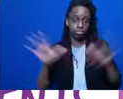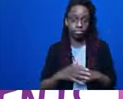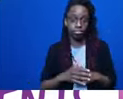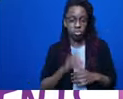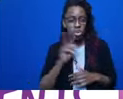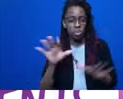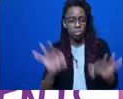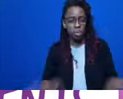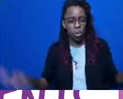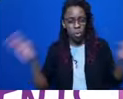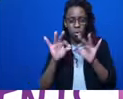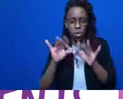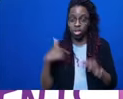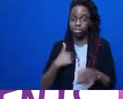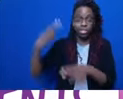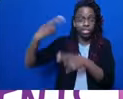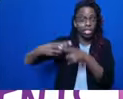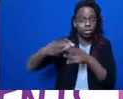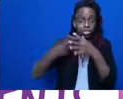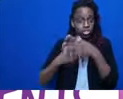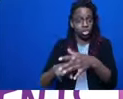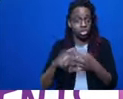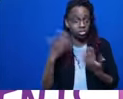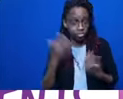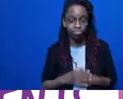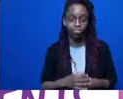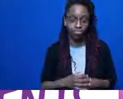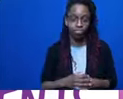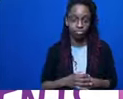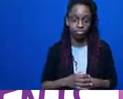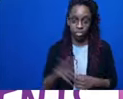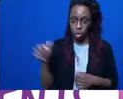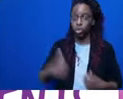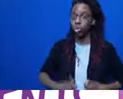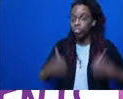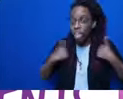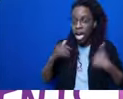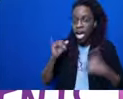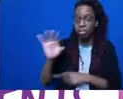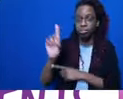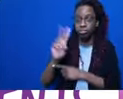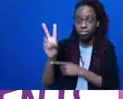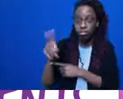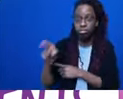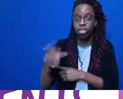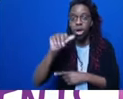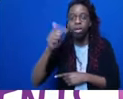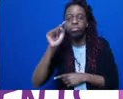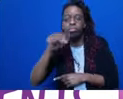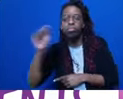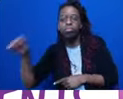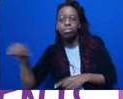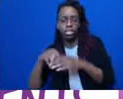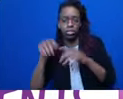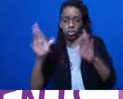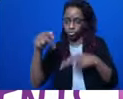that there are survivors of domestic and other forms of violence in this room. That is for sure.